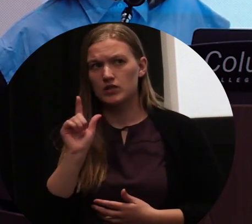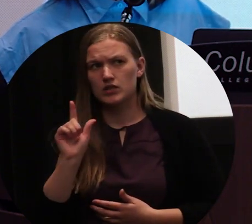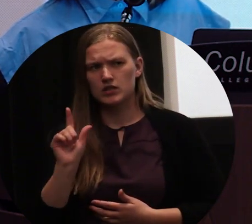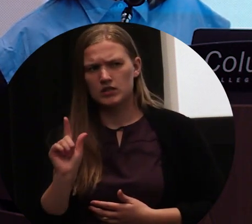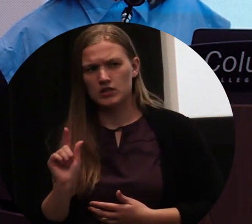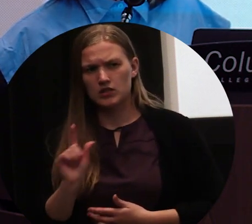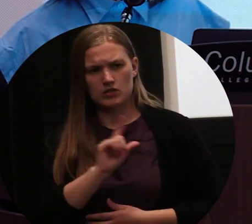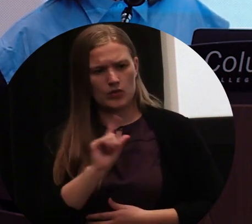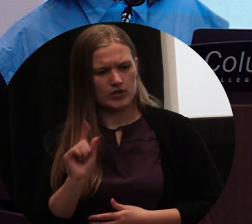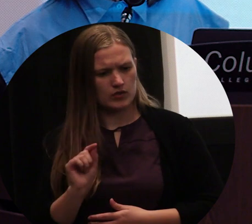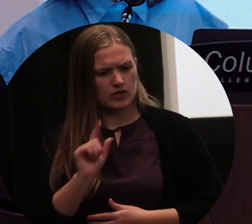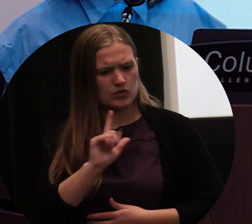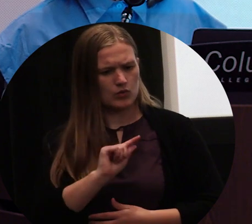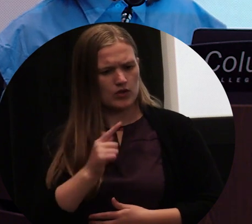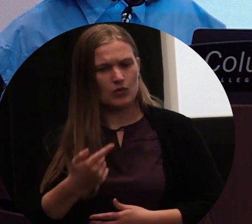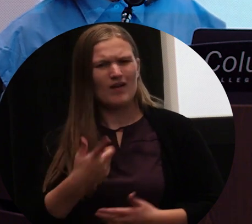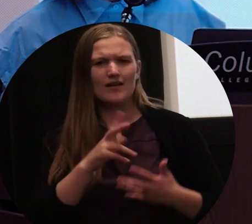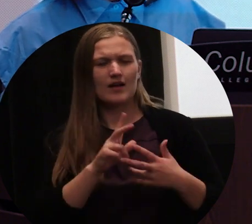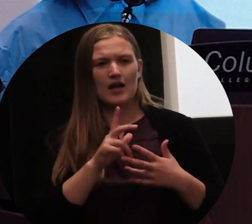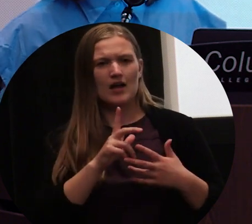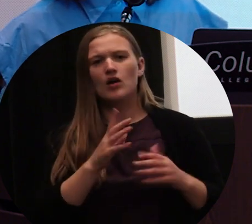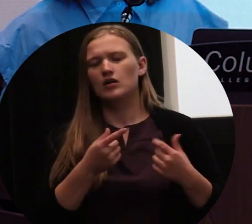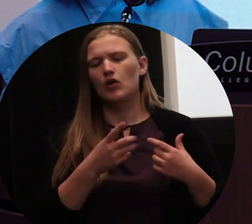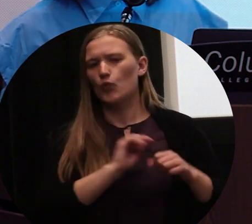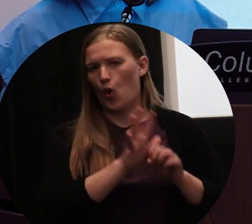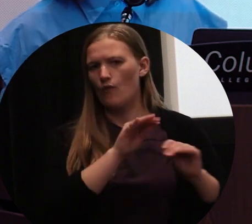I'm sorry, 2020 or 2021 during during COVID.